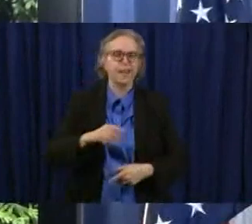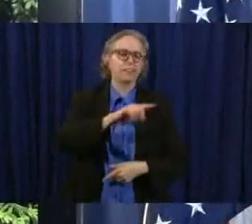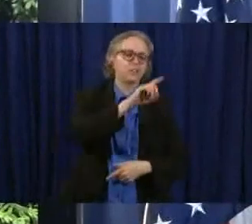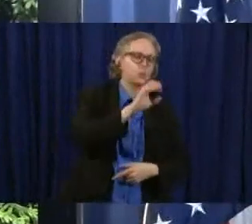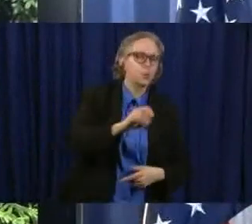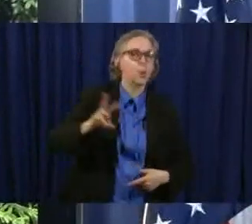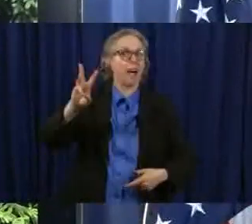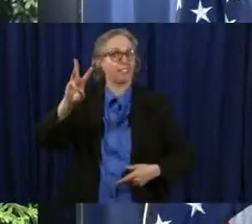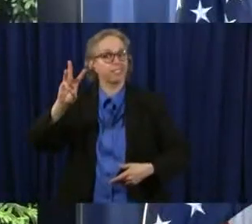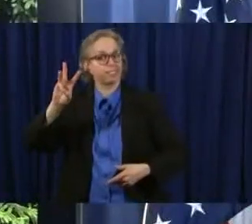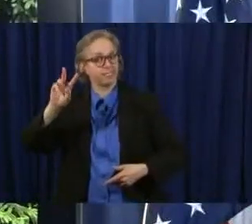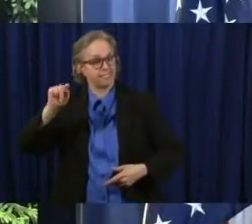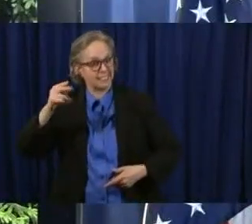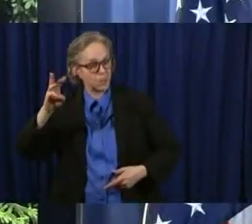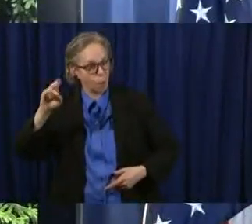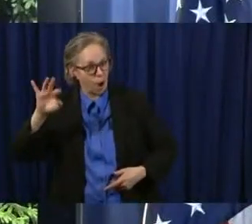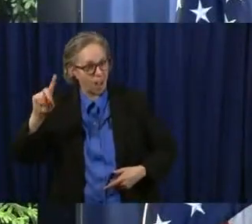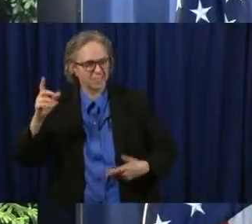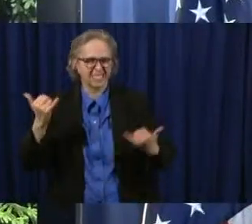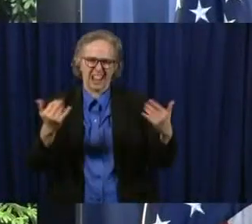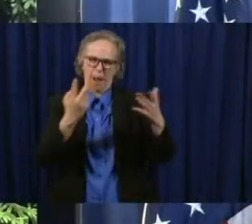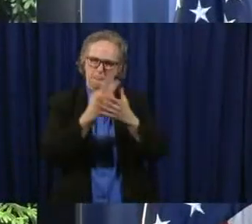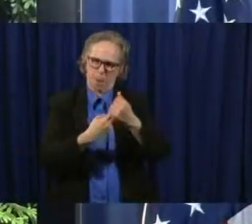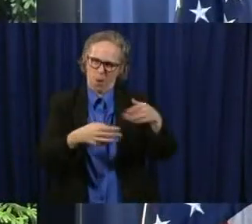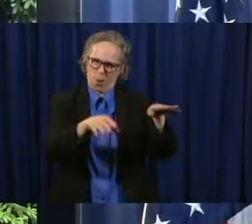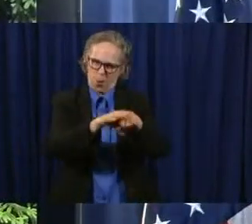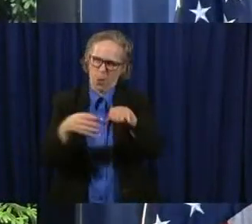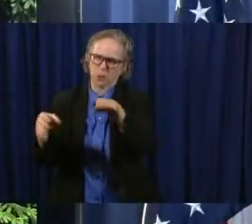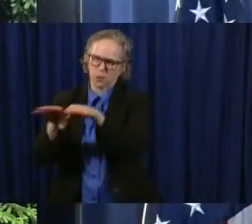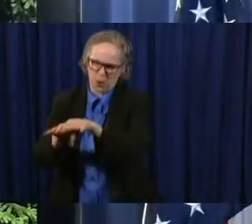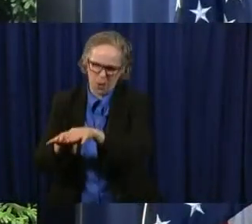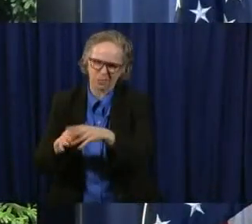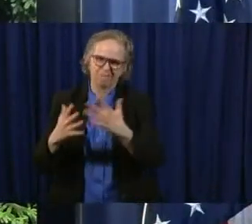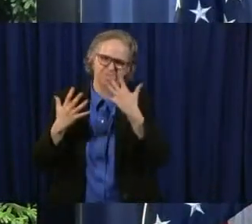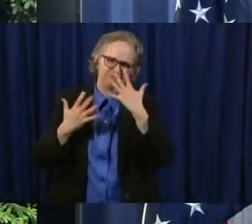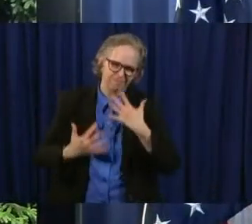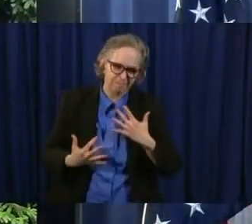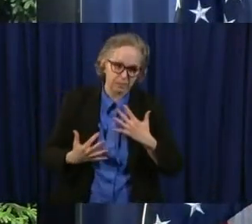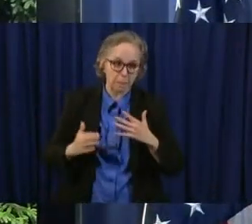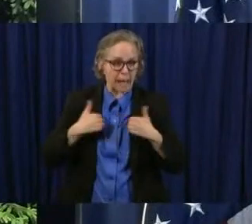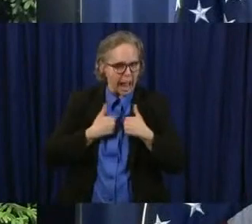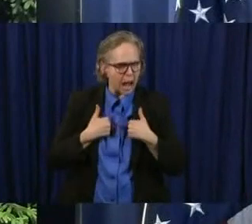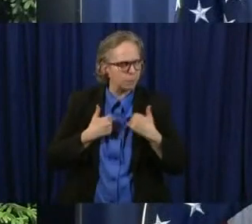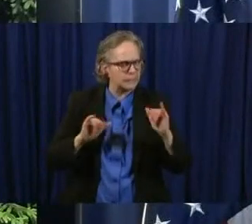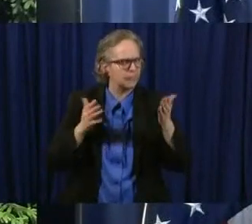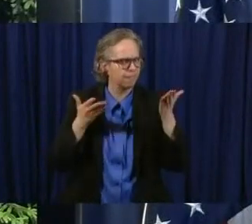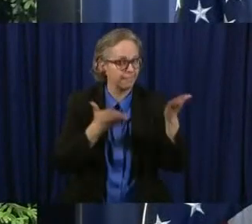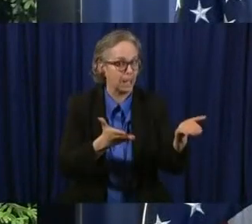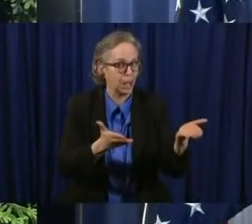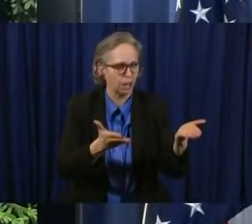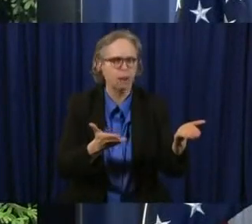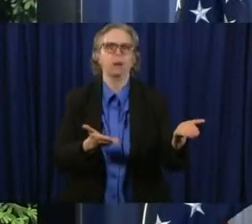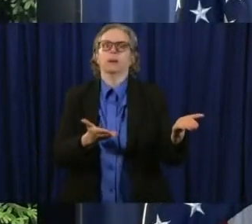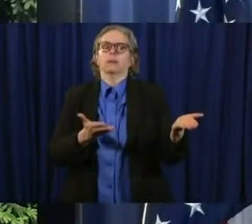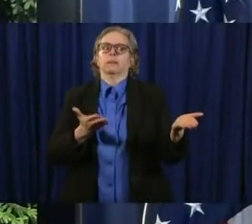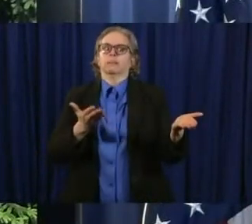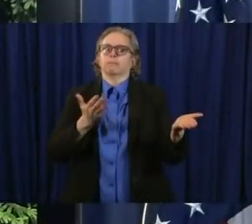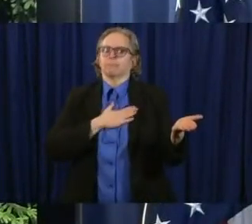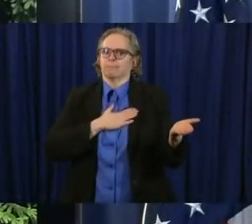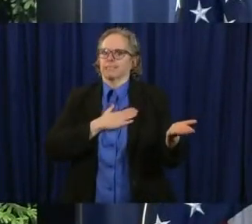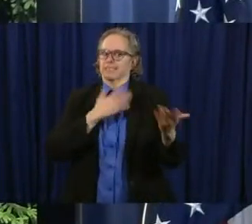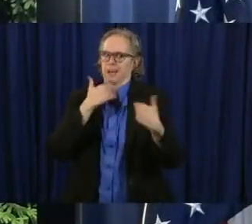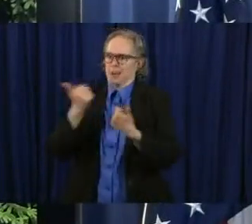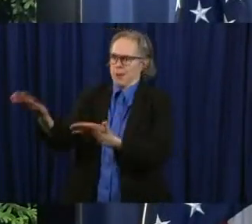closed right now but the animals are still there and let's take a look at the at the video